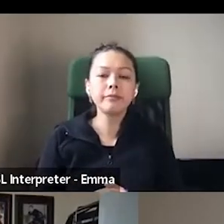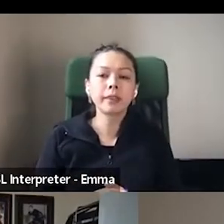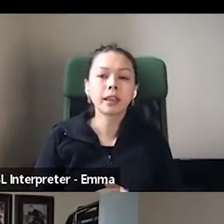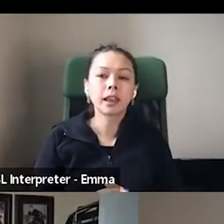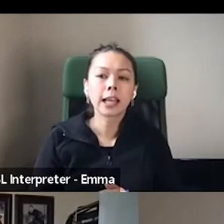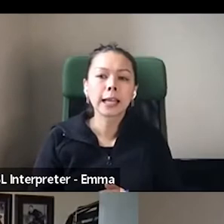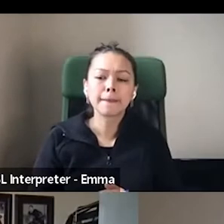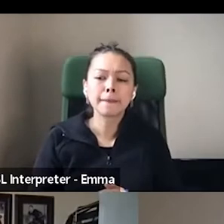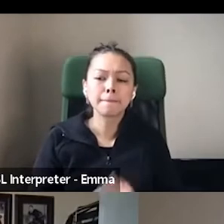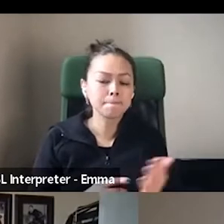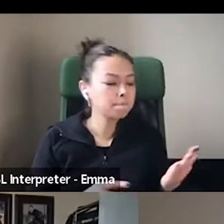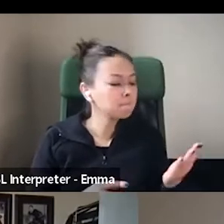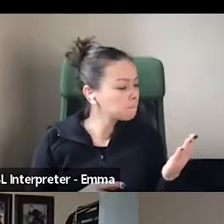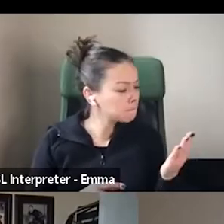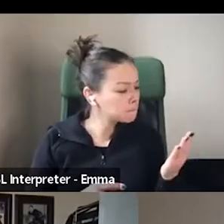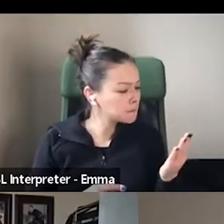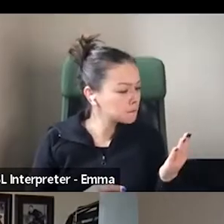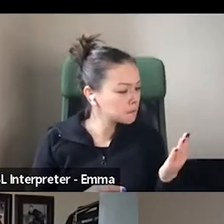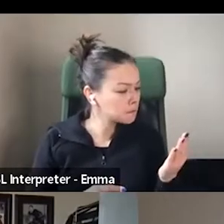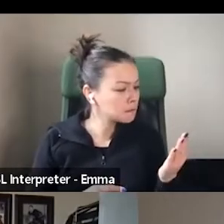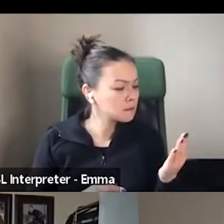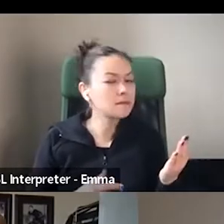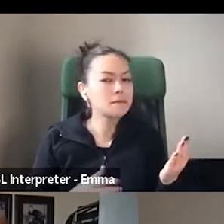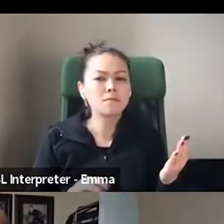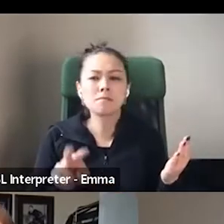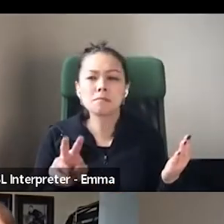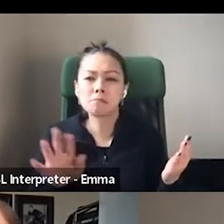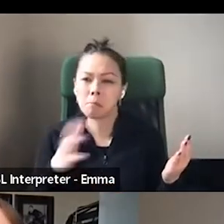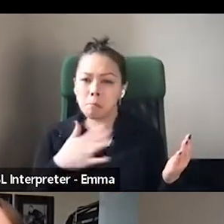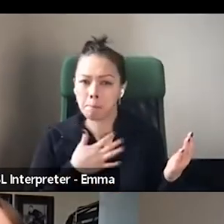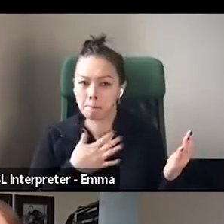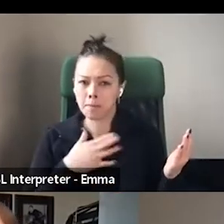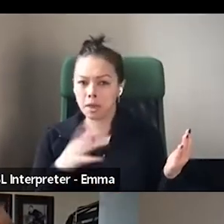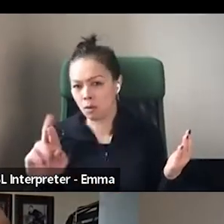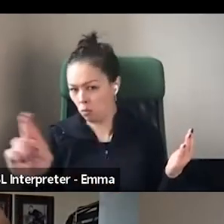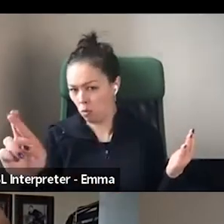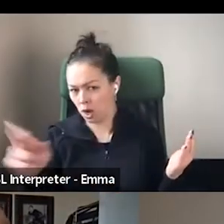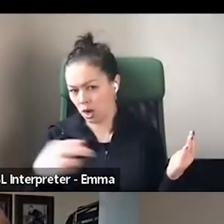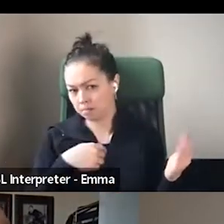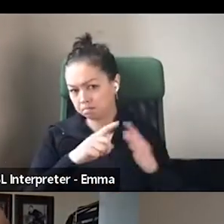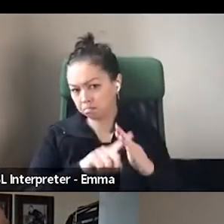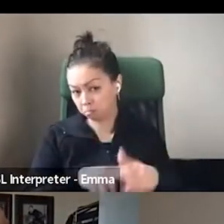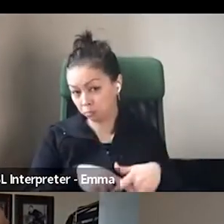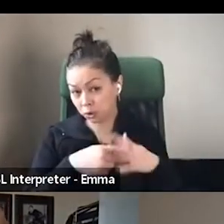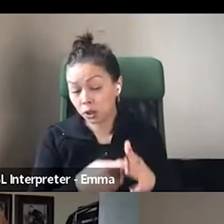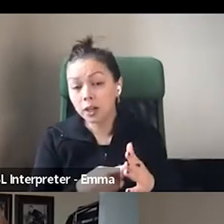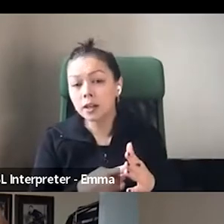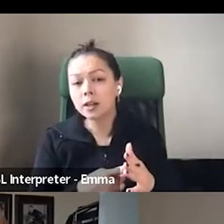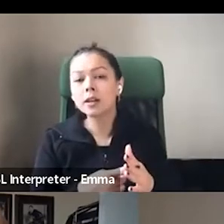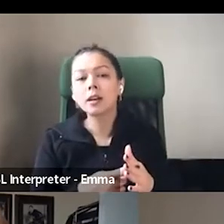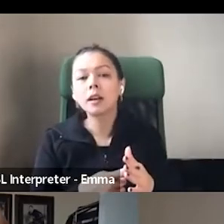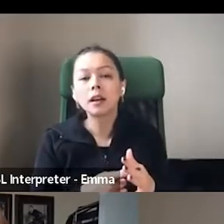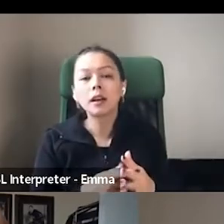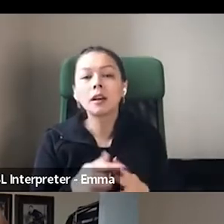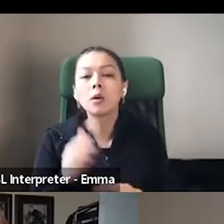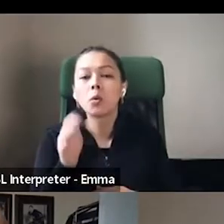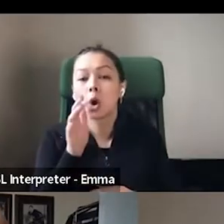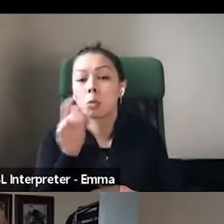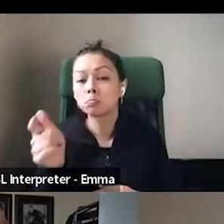from my right. I'm looking at Stacey, and then we'll go around to Lori and Carrie.